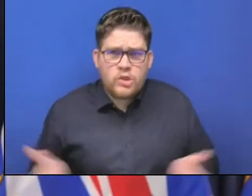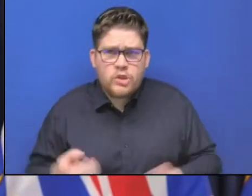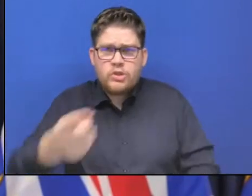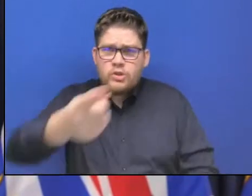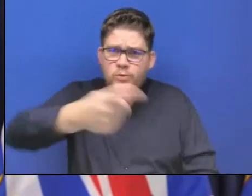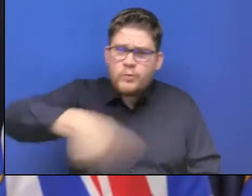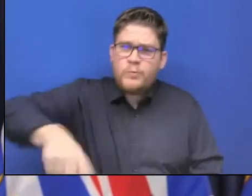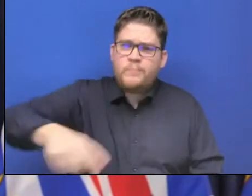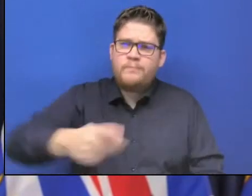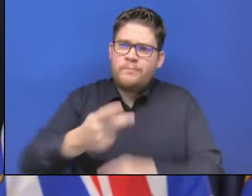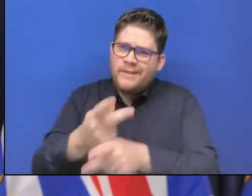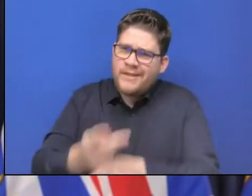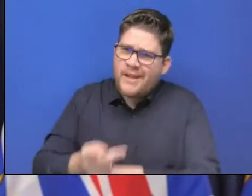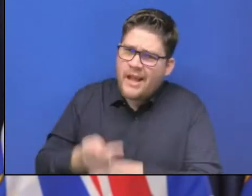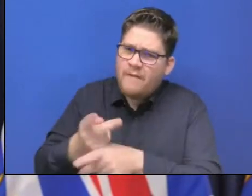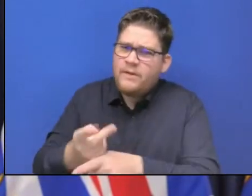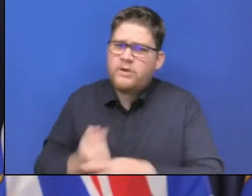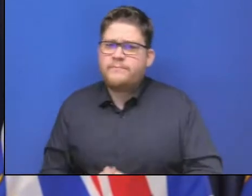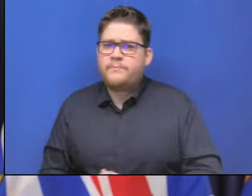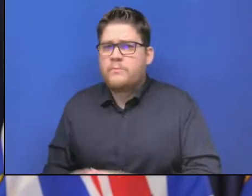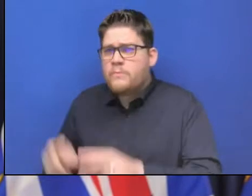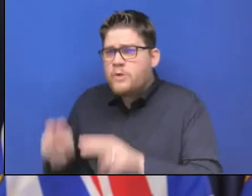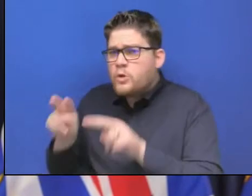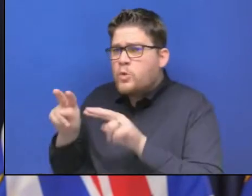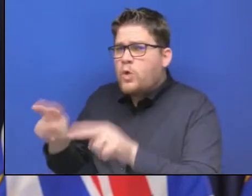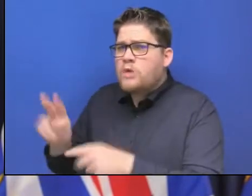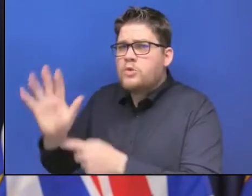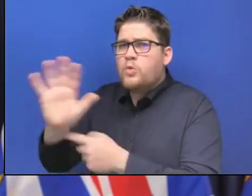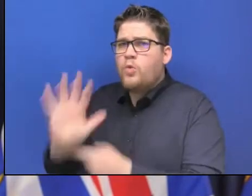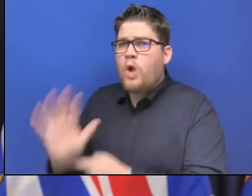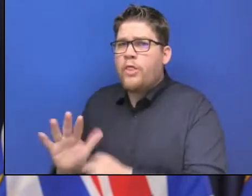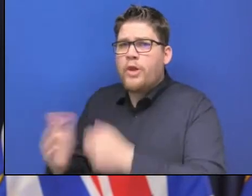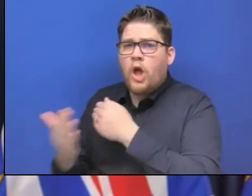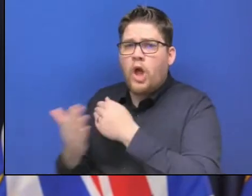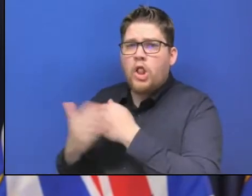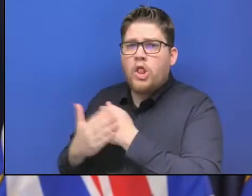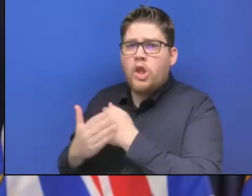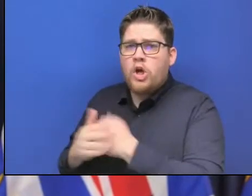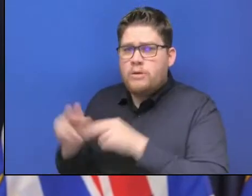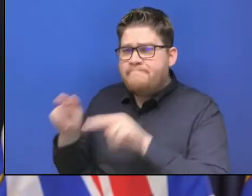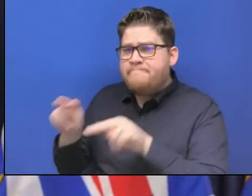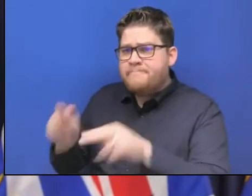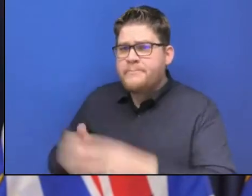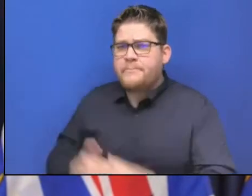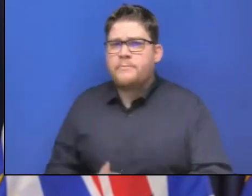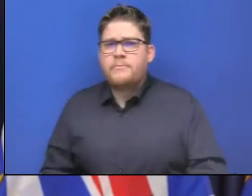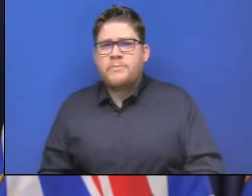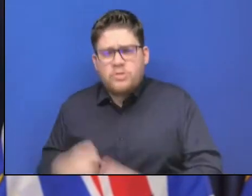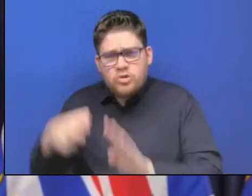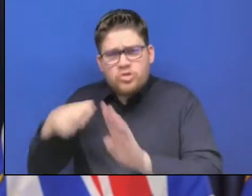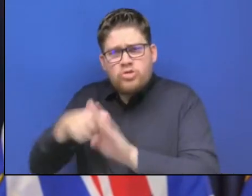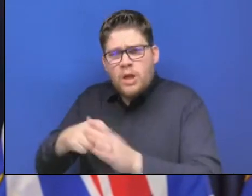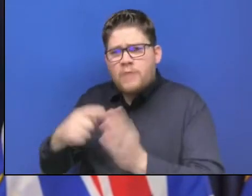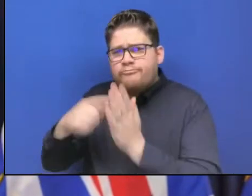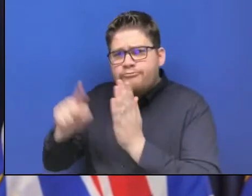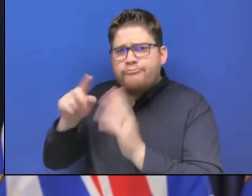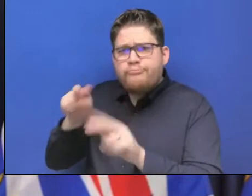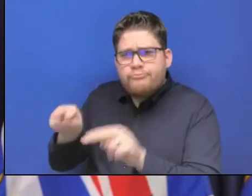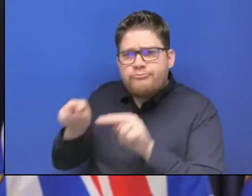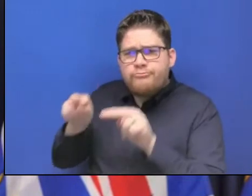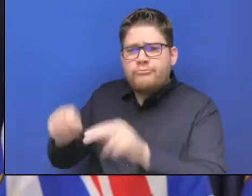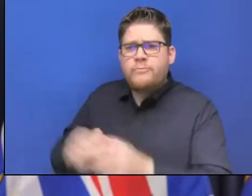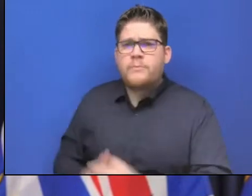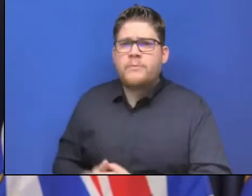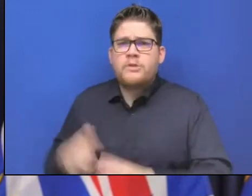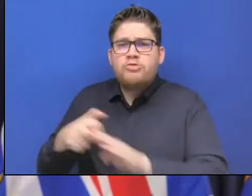on weather alerts for your area from Environment Canada. Check regularly for updates, warnings, and alerts from local governments and